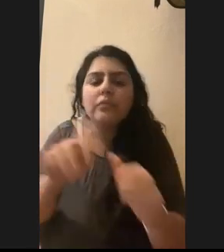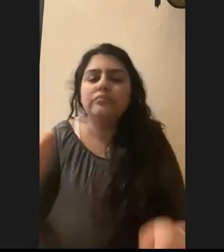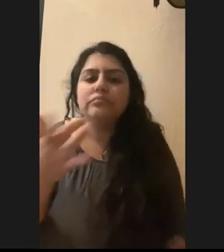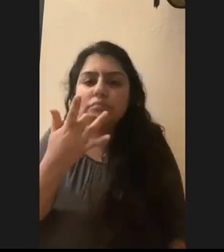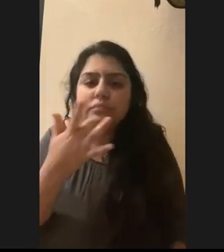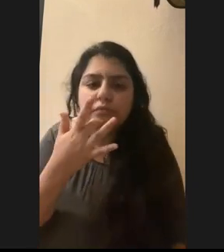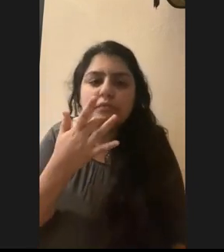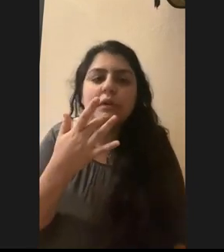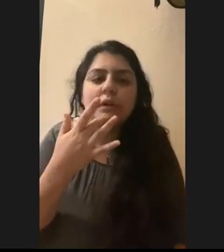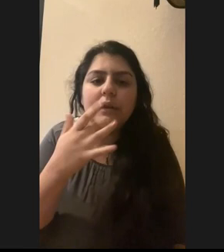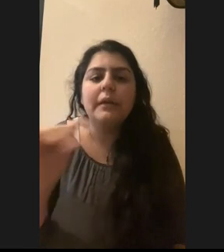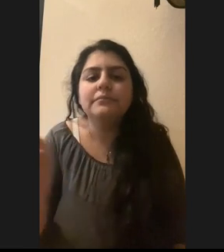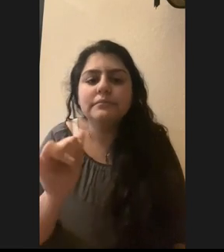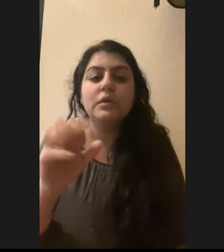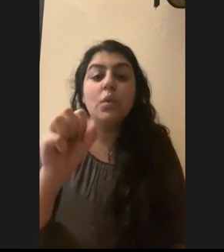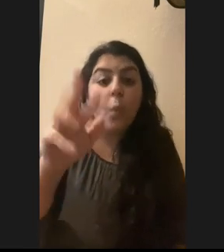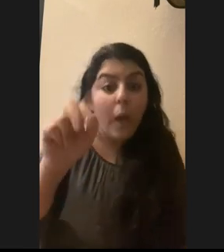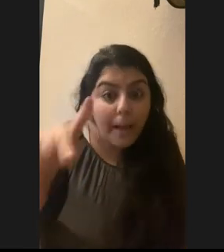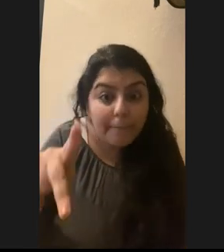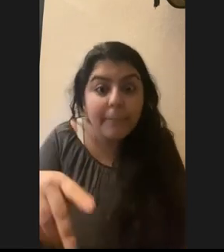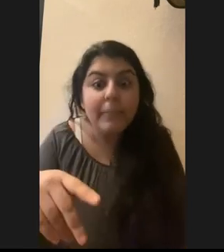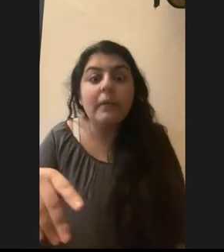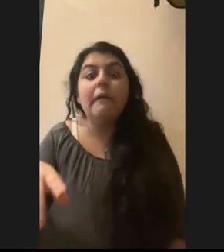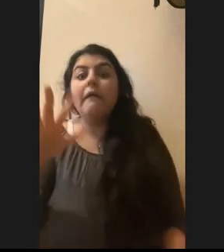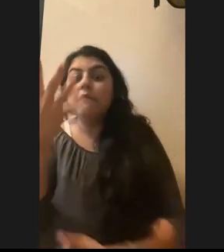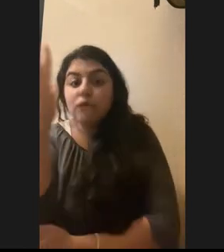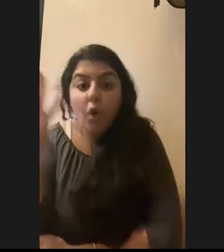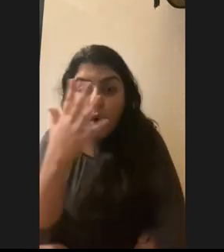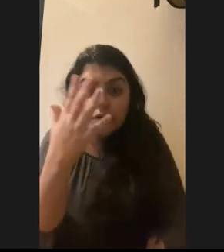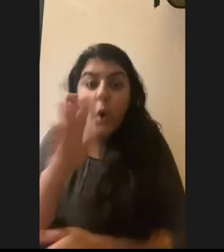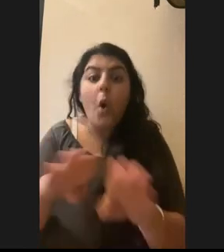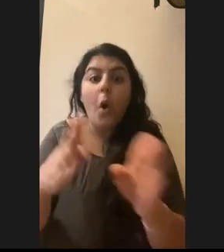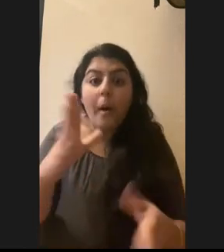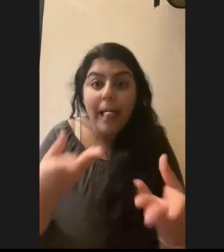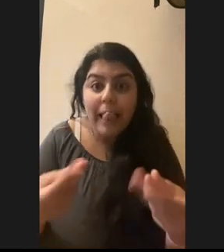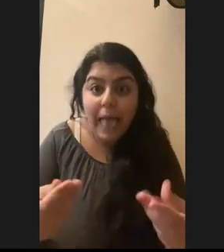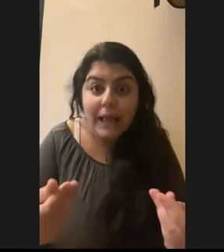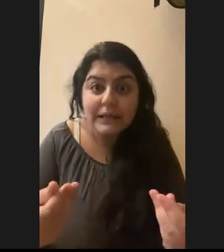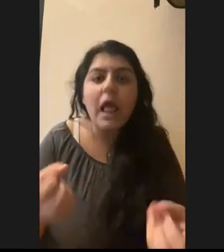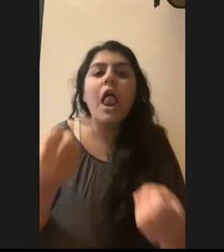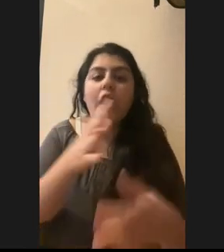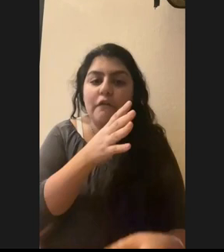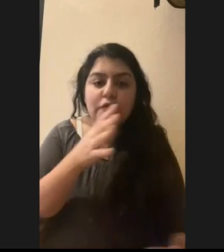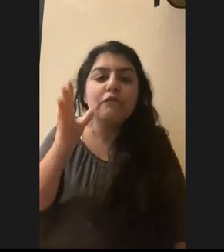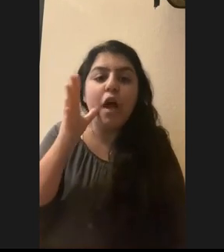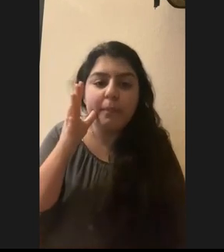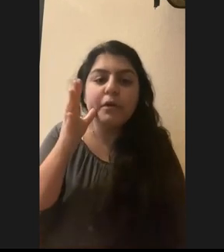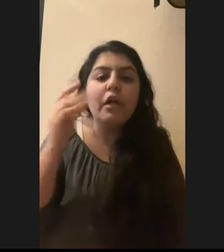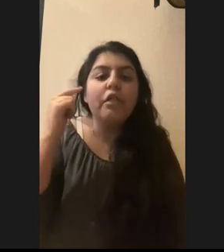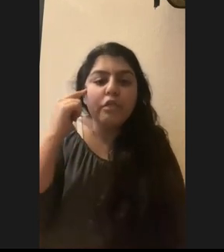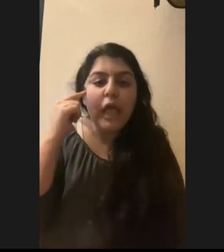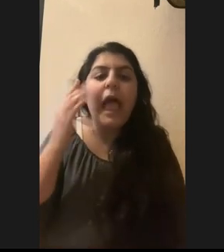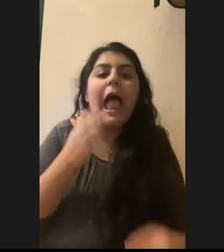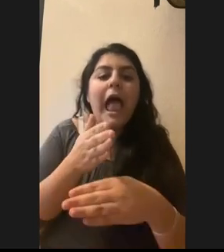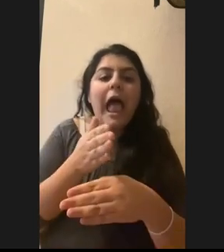know, swamps, do they like the forest? Do they like open land? A lot of farmers thought they were after their crops,